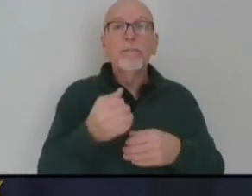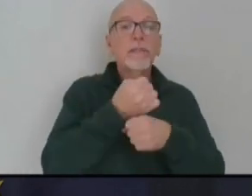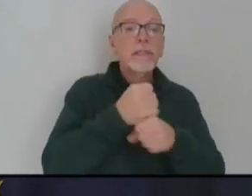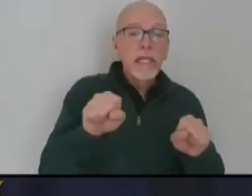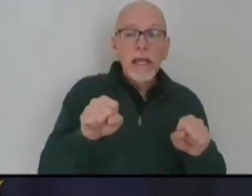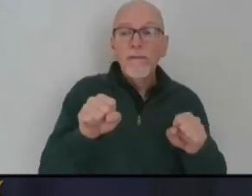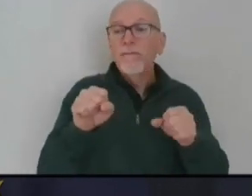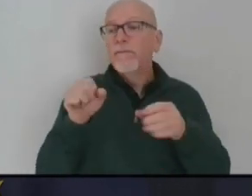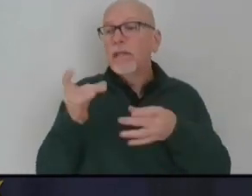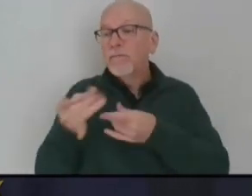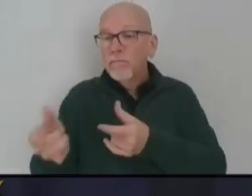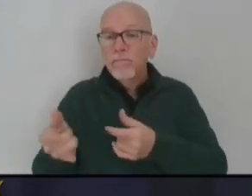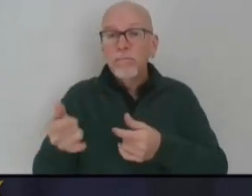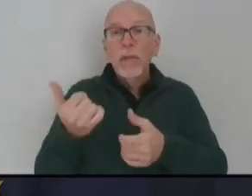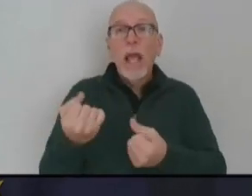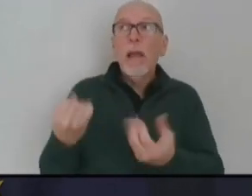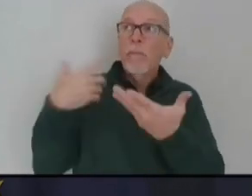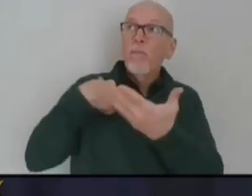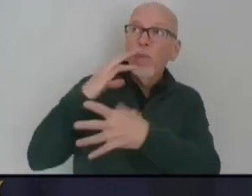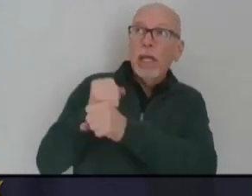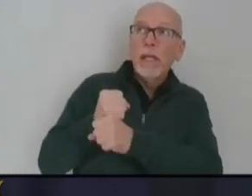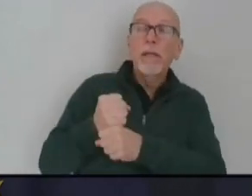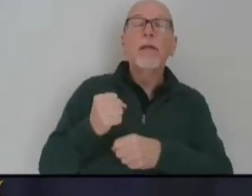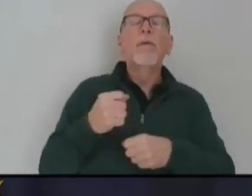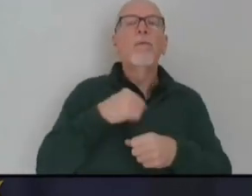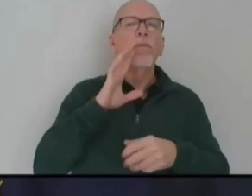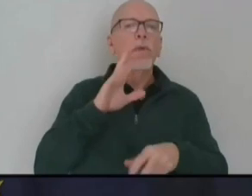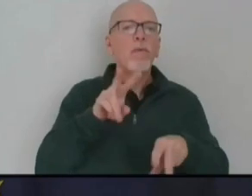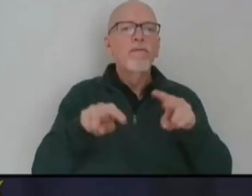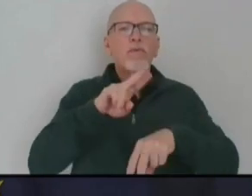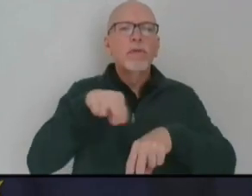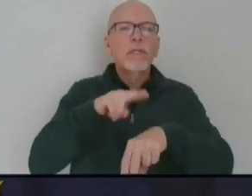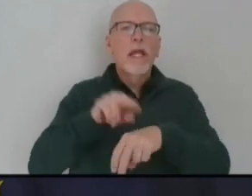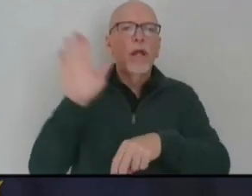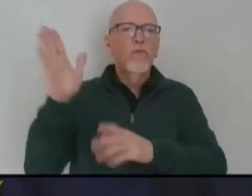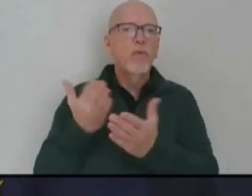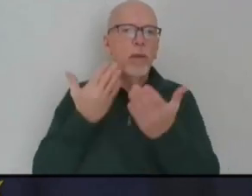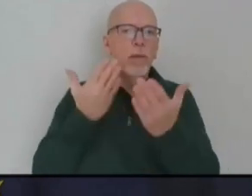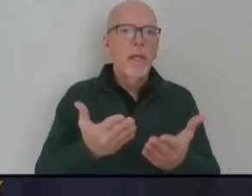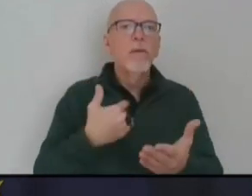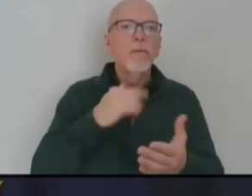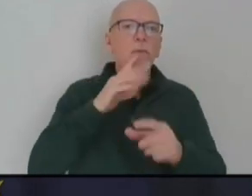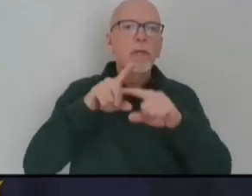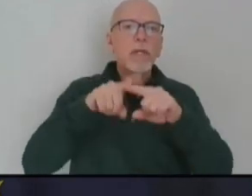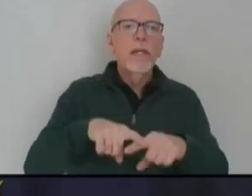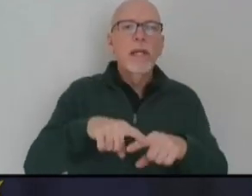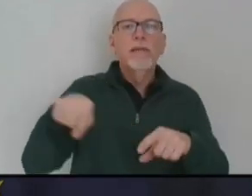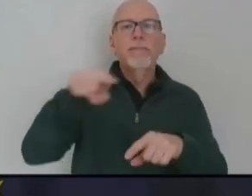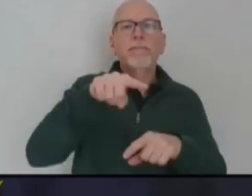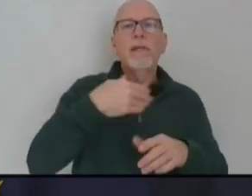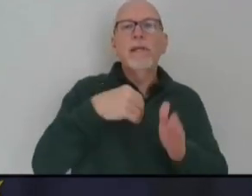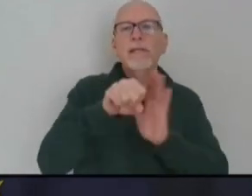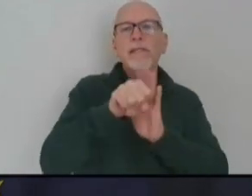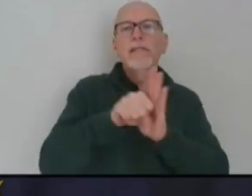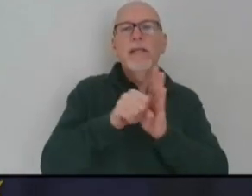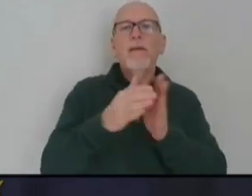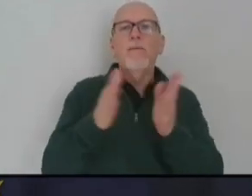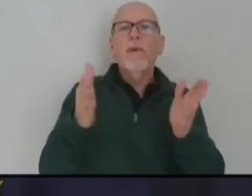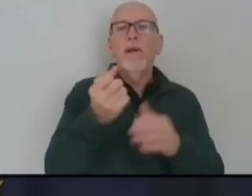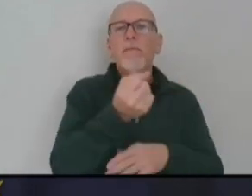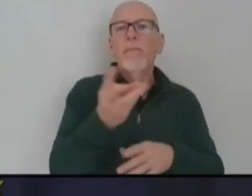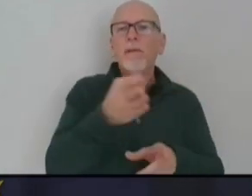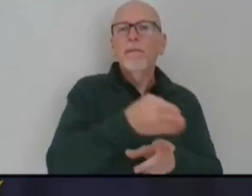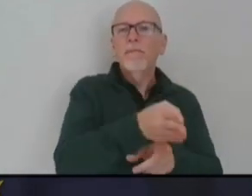and how much we will receive, we will continue to review the national recommendations and rely on the guidance of our statewide, multidisciplinary